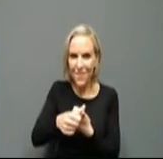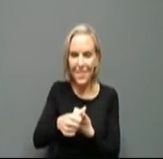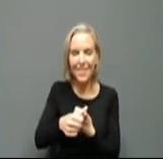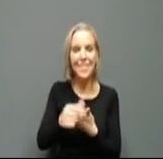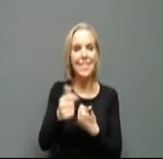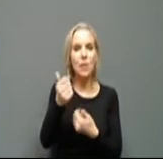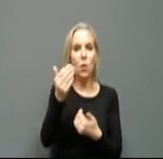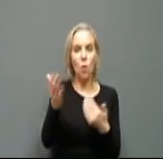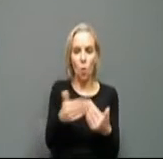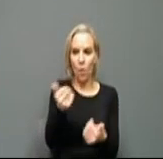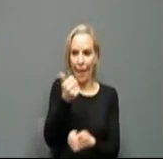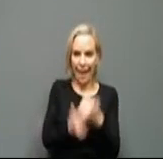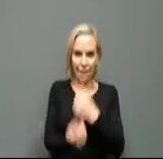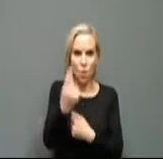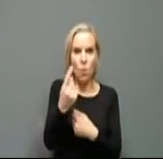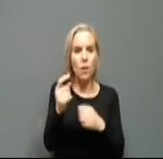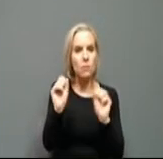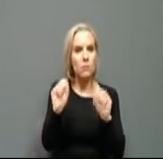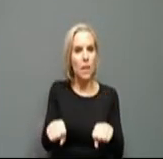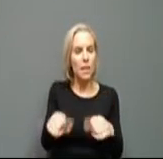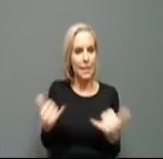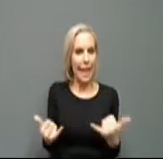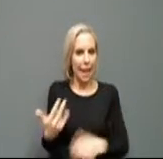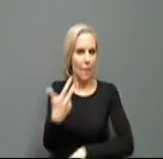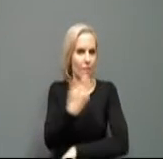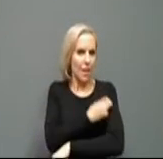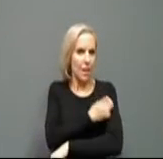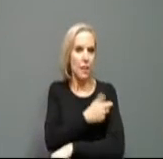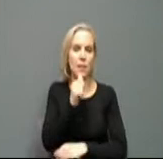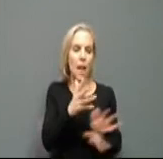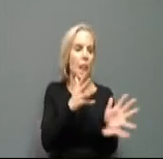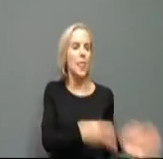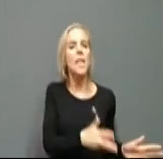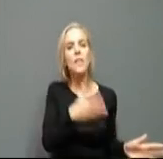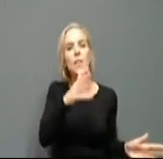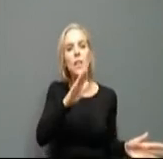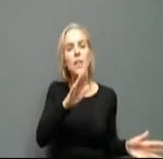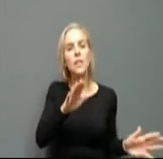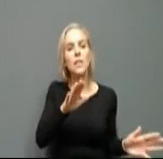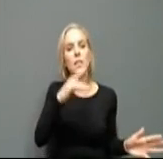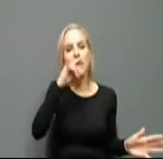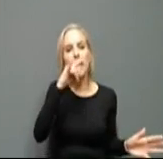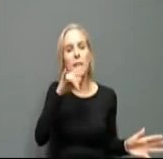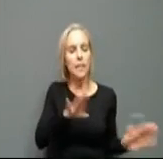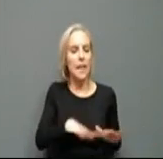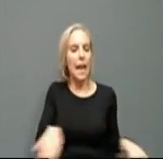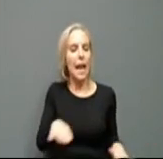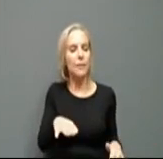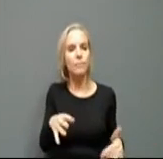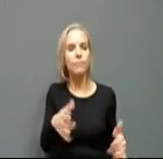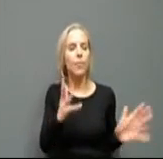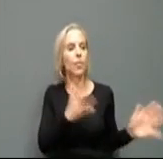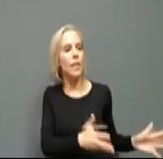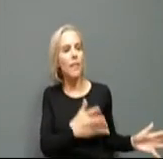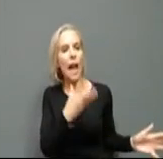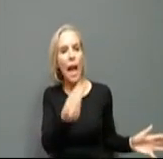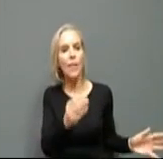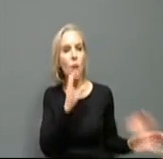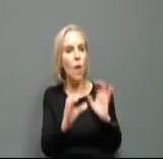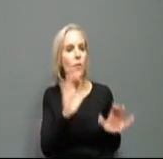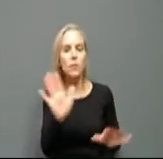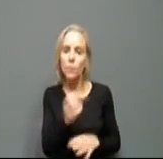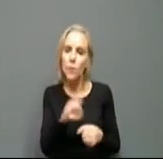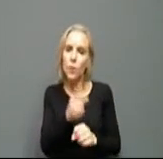can get vaccinated. Let's not leave our kids out of these conversations. Let's make sure that they are eligible